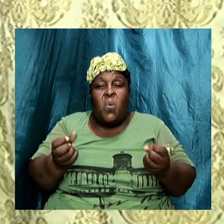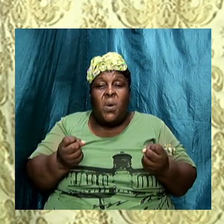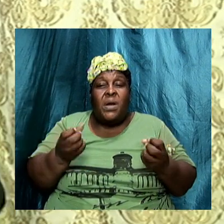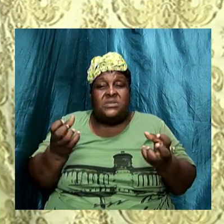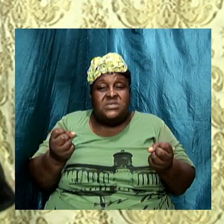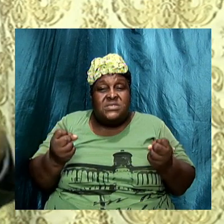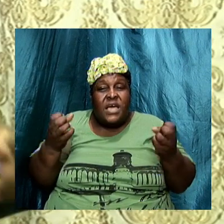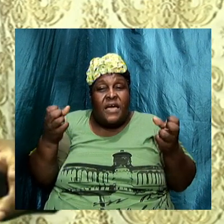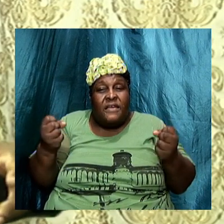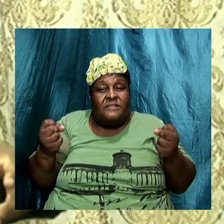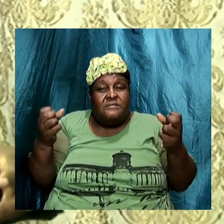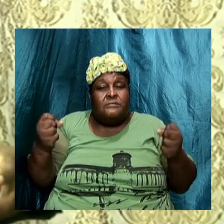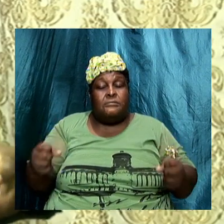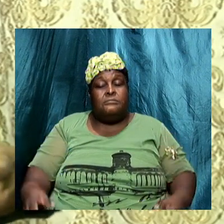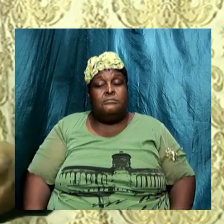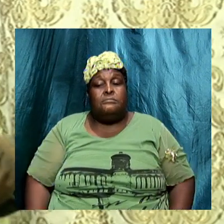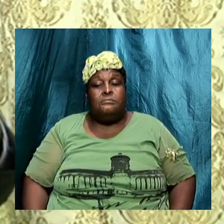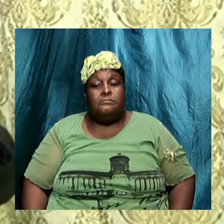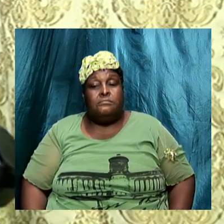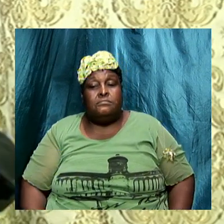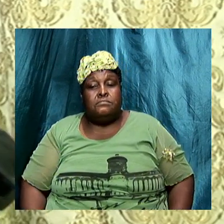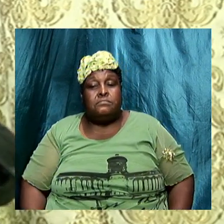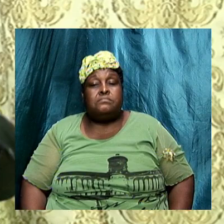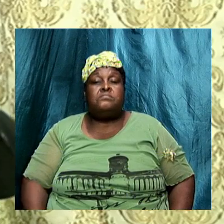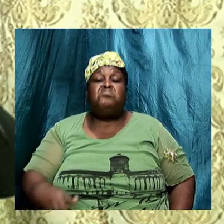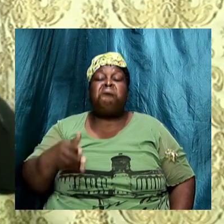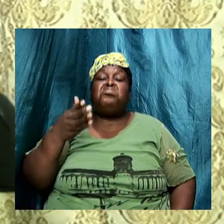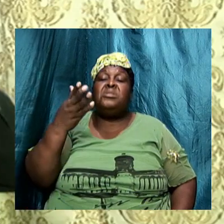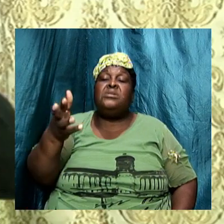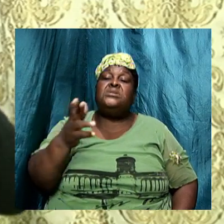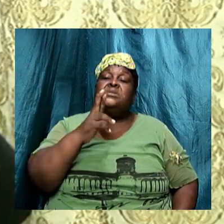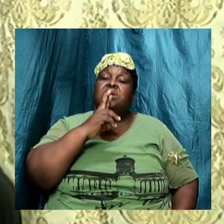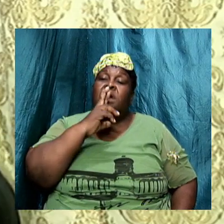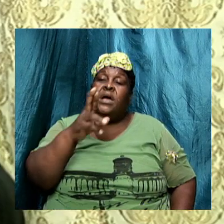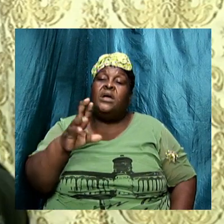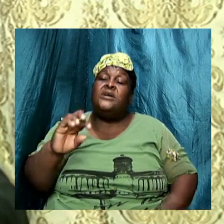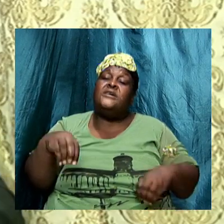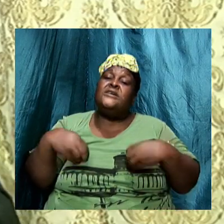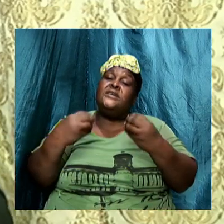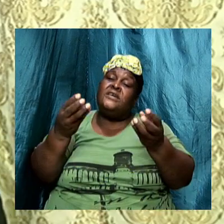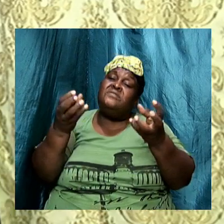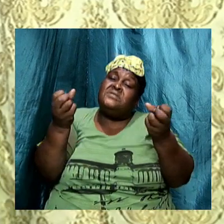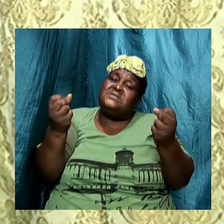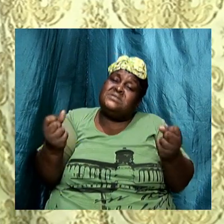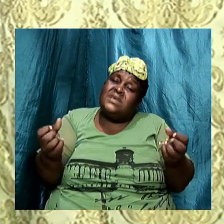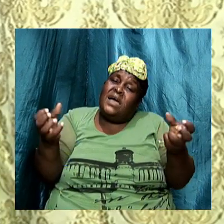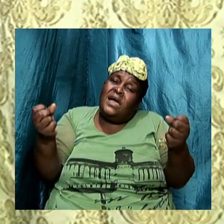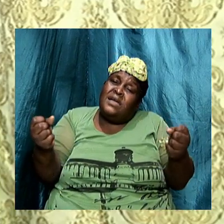and guess what they are given signs